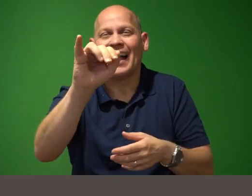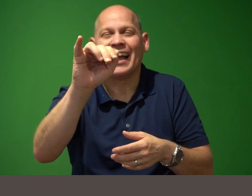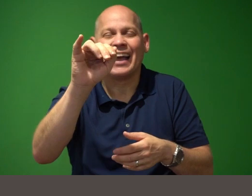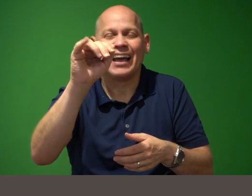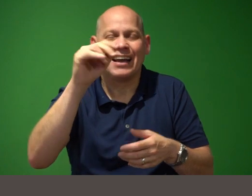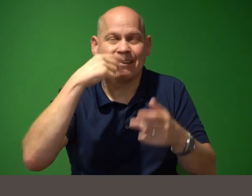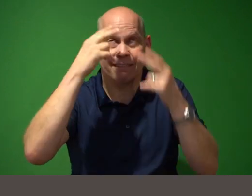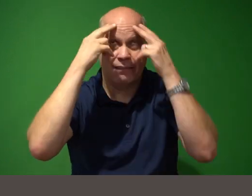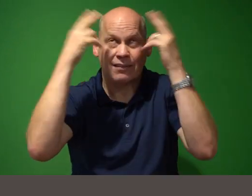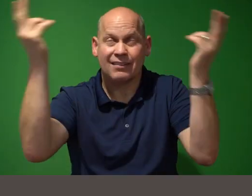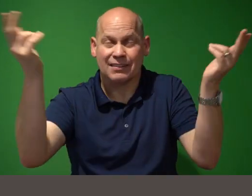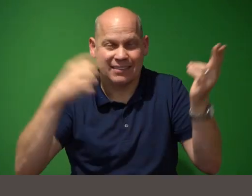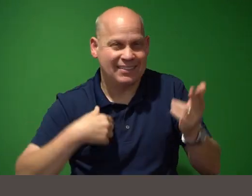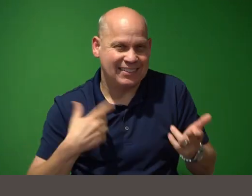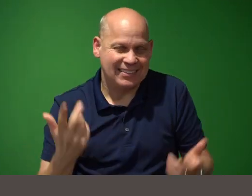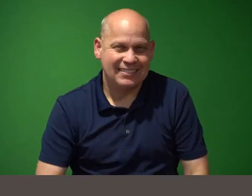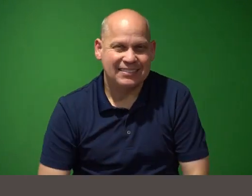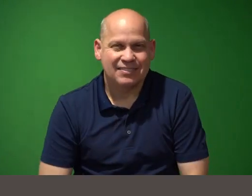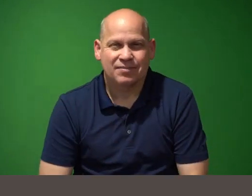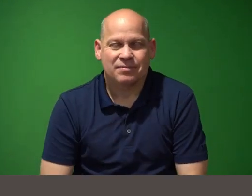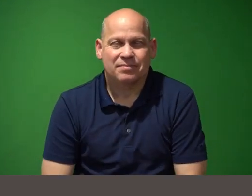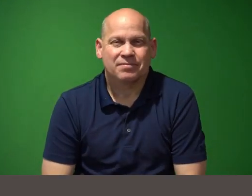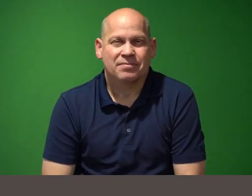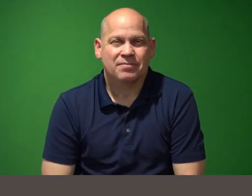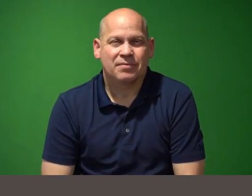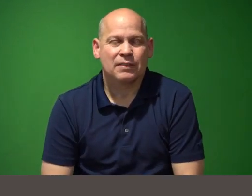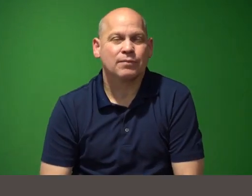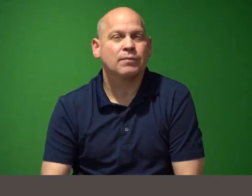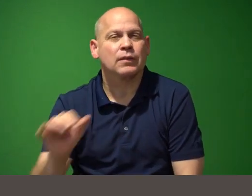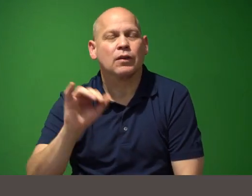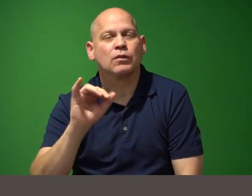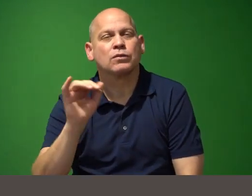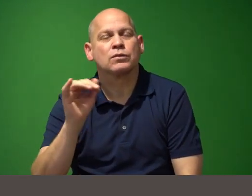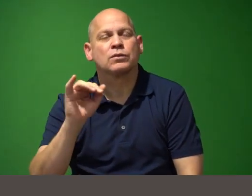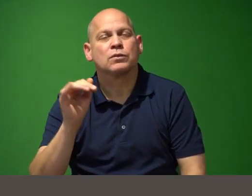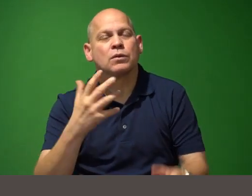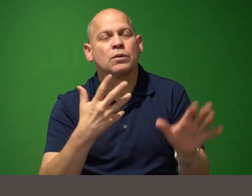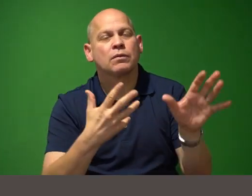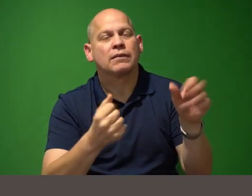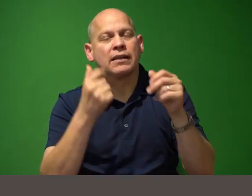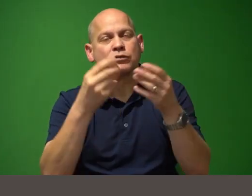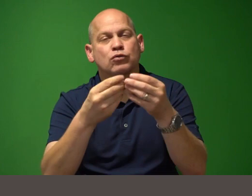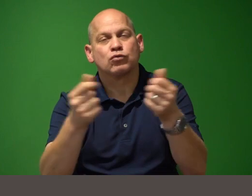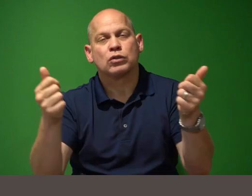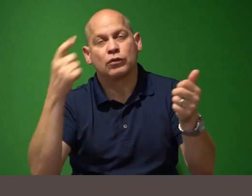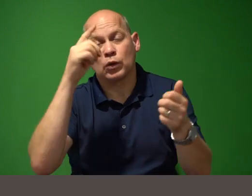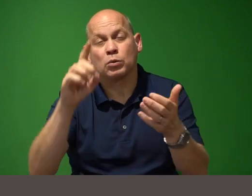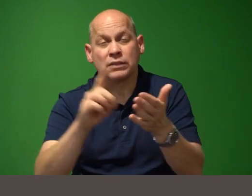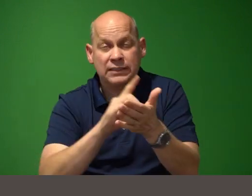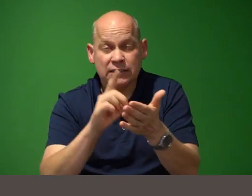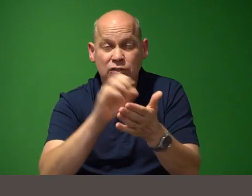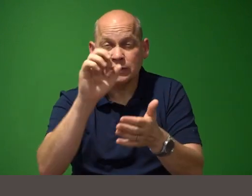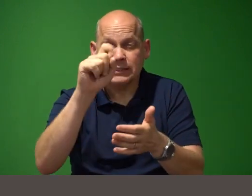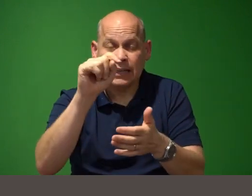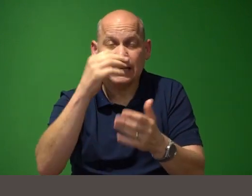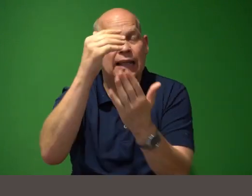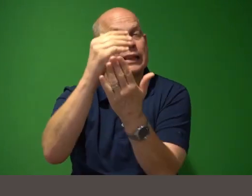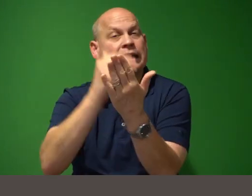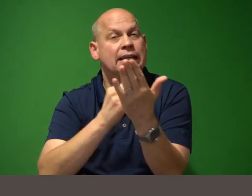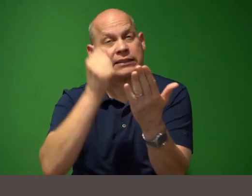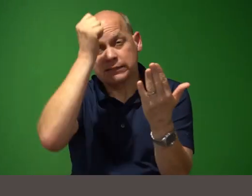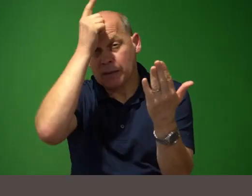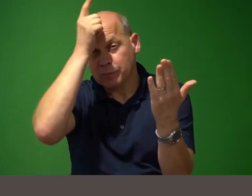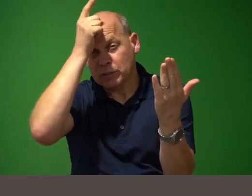there's also going to be a faster resolver for dictionary set and list comprehensions so they're going to be a little bit